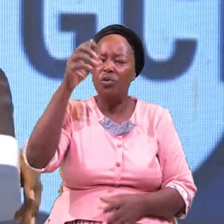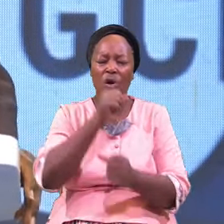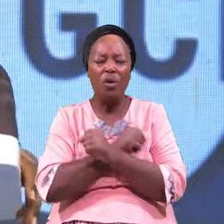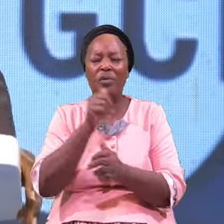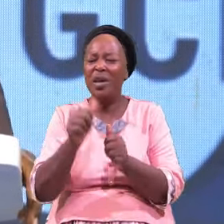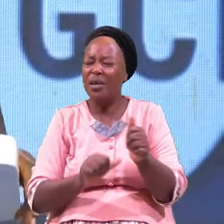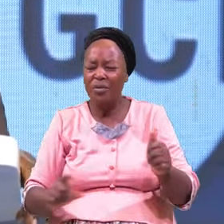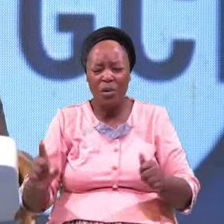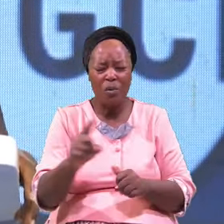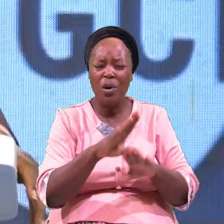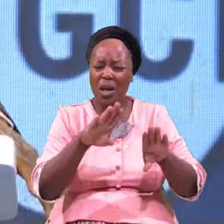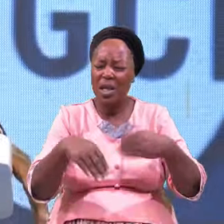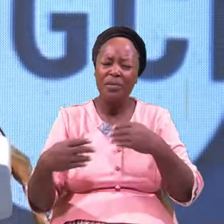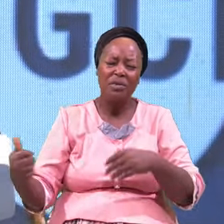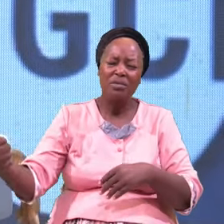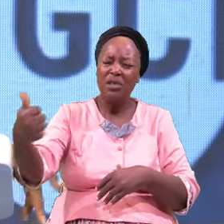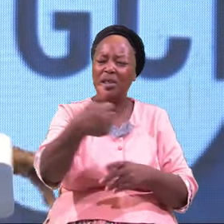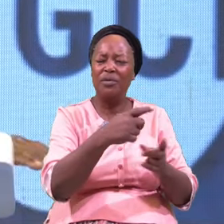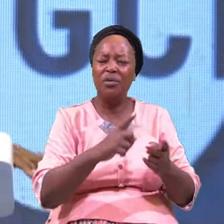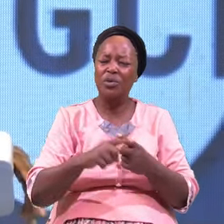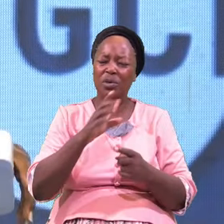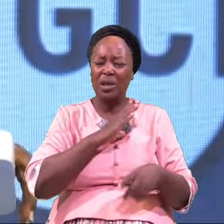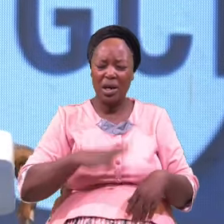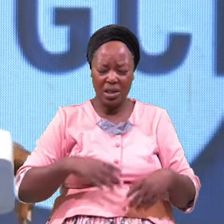Giving Themselves To Christ Right Now